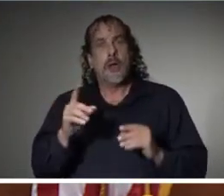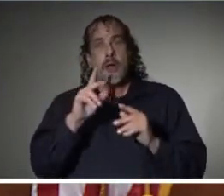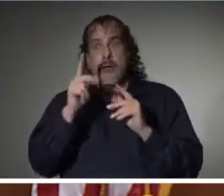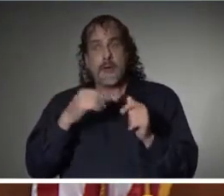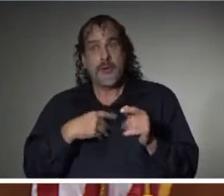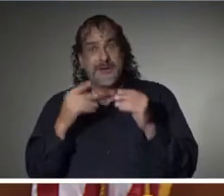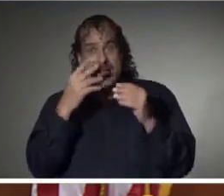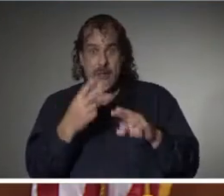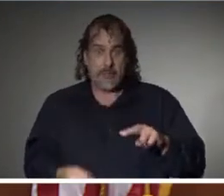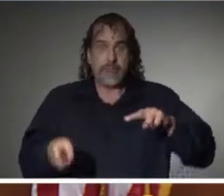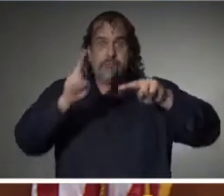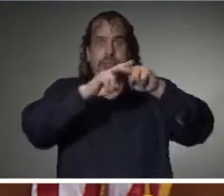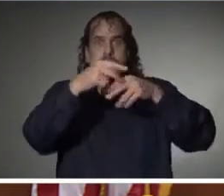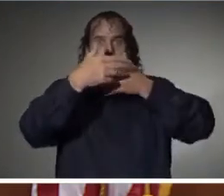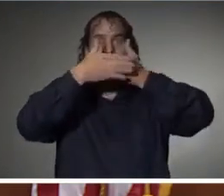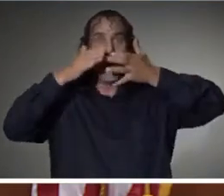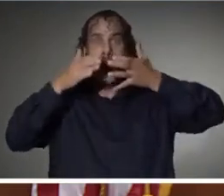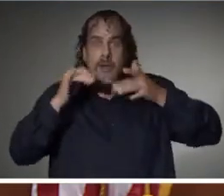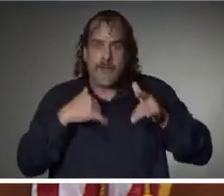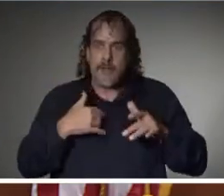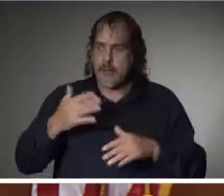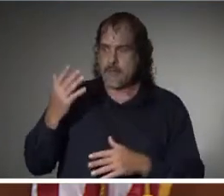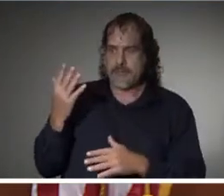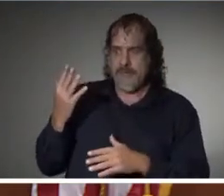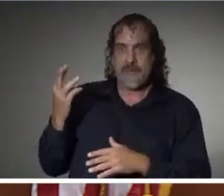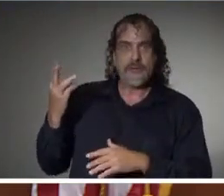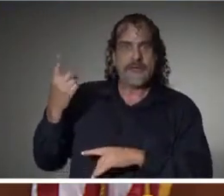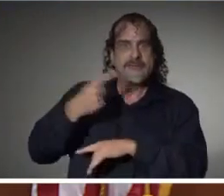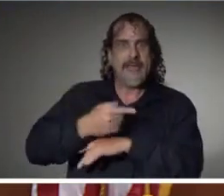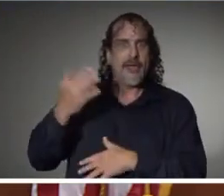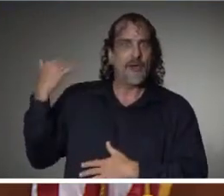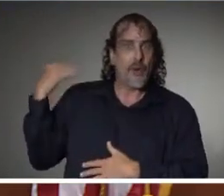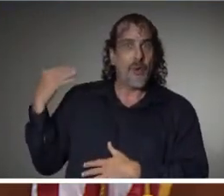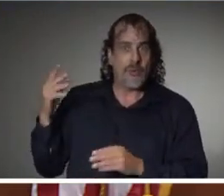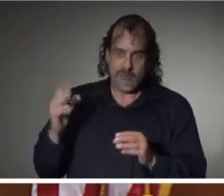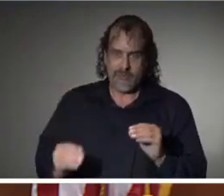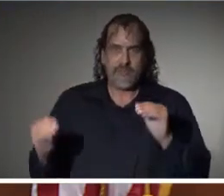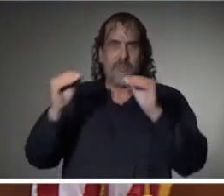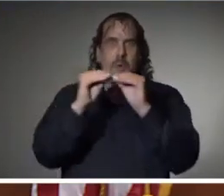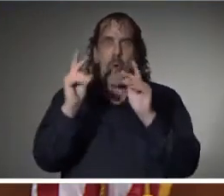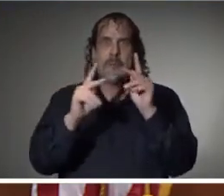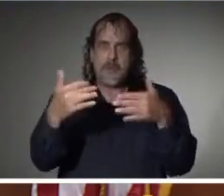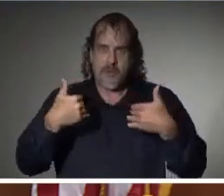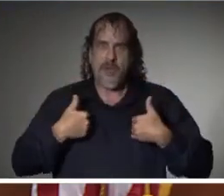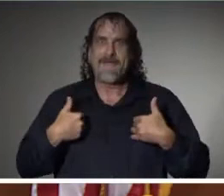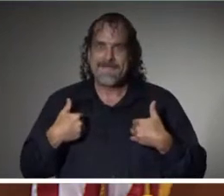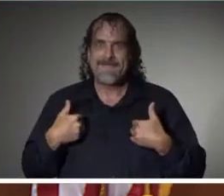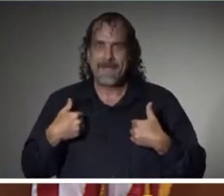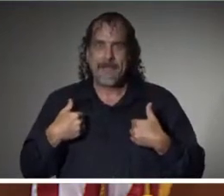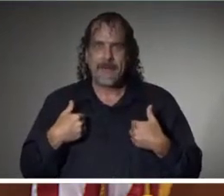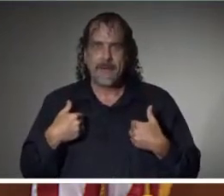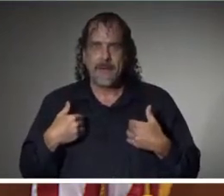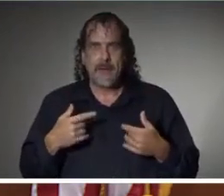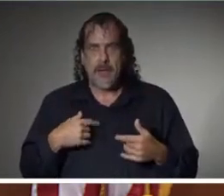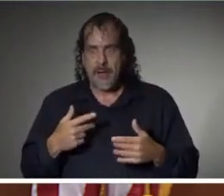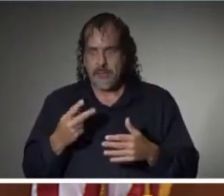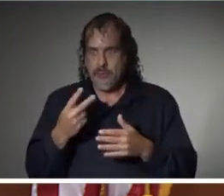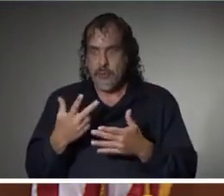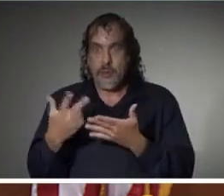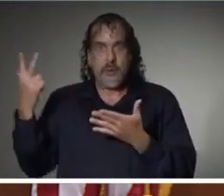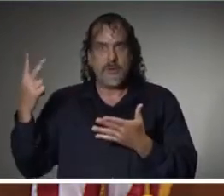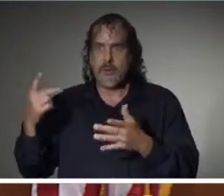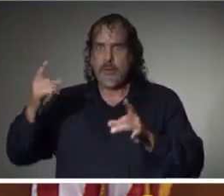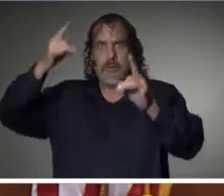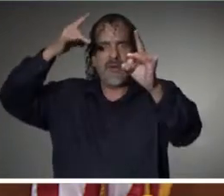today than we did five or six days ago, and significantly better than we saw two or three weeks ago.